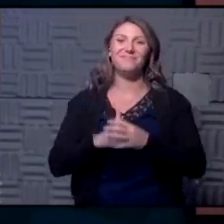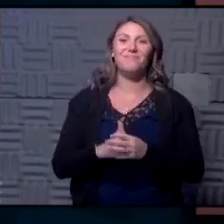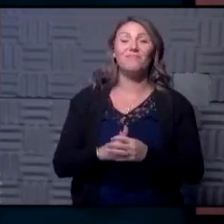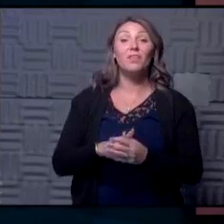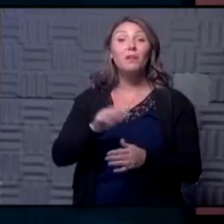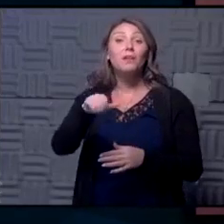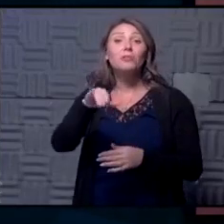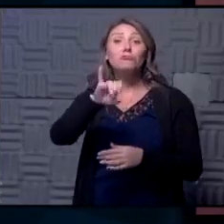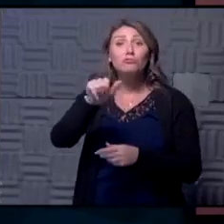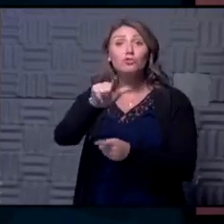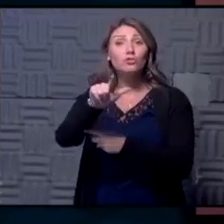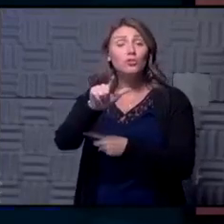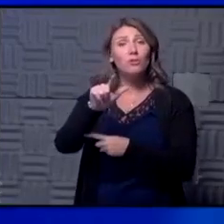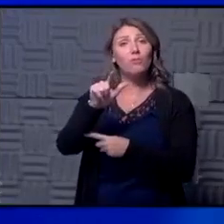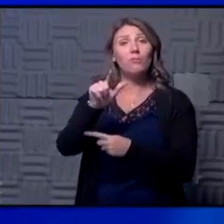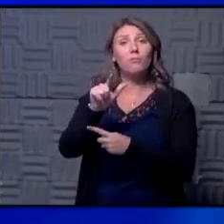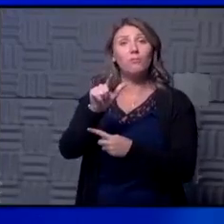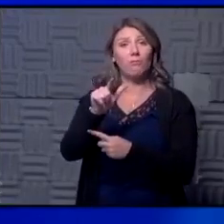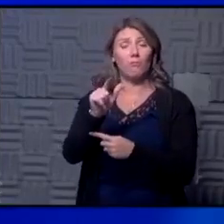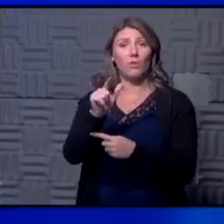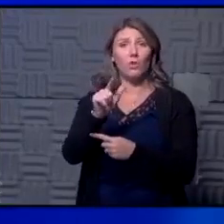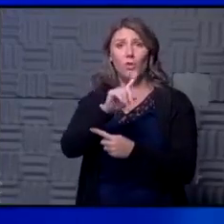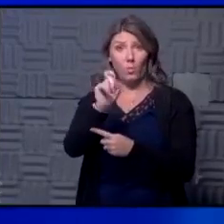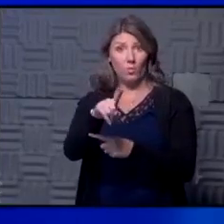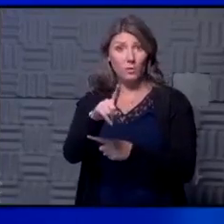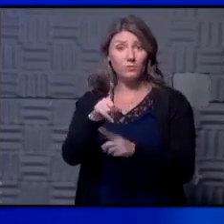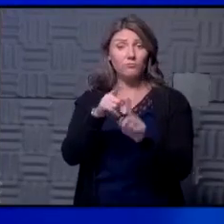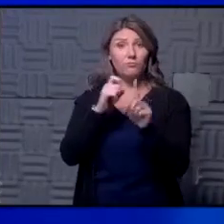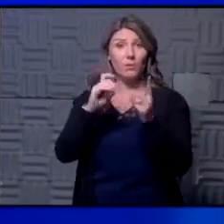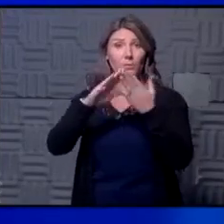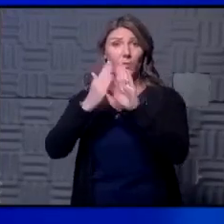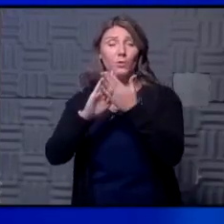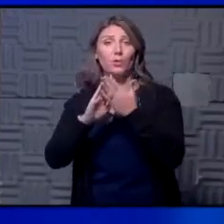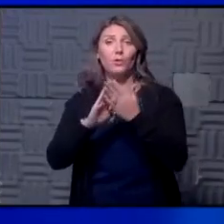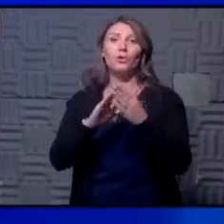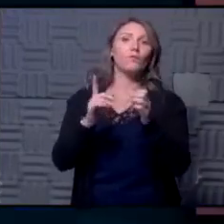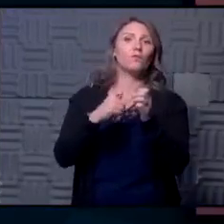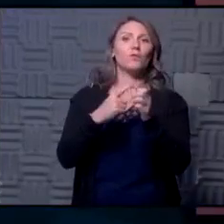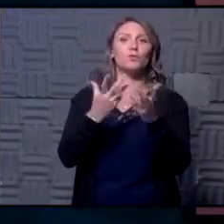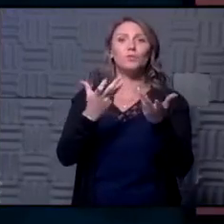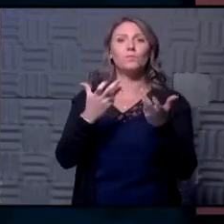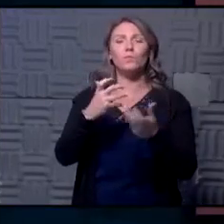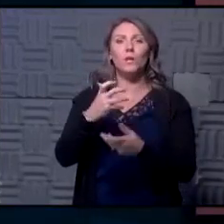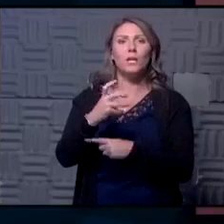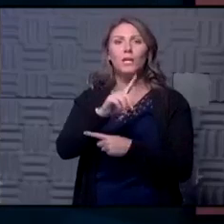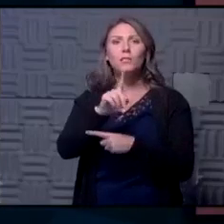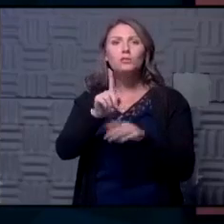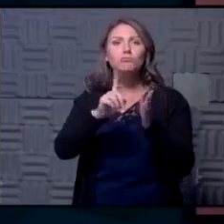hey Jill do we have some I'm going to get to some questions from our community but I just first want to check and see if we have any reporters on the line